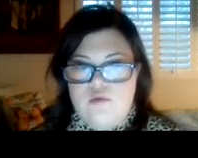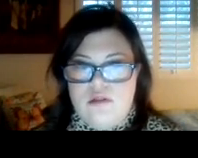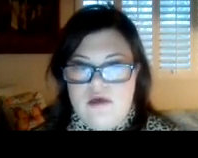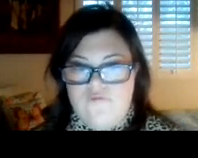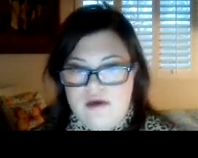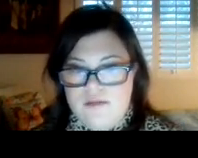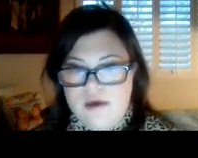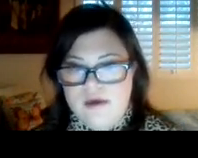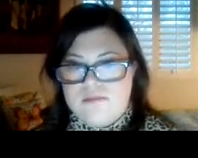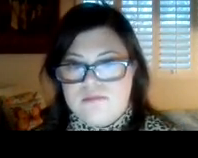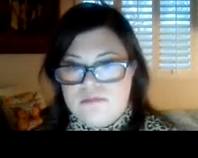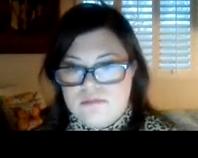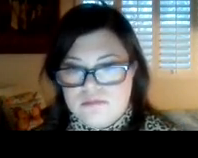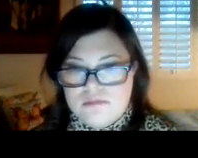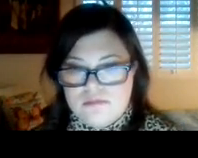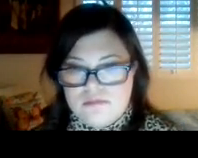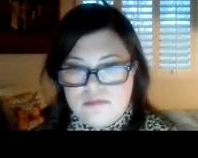They were laughing at me.